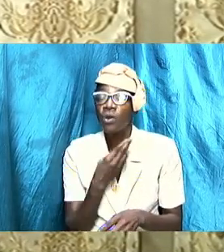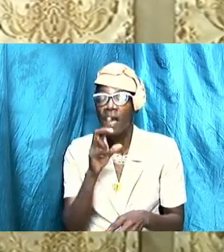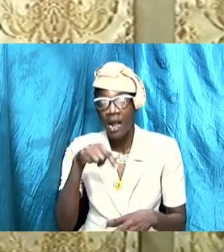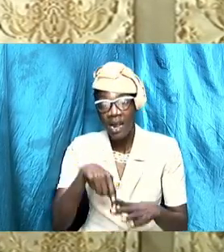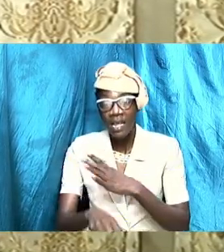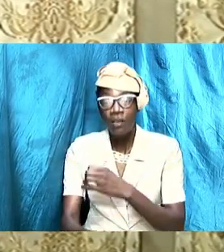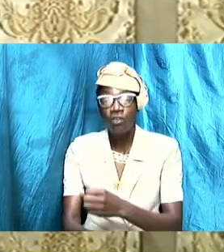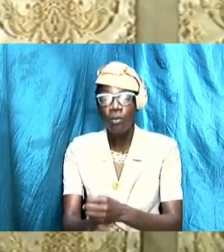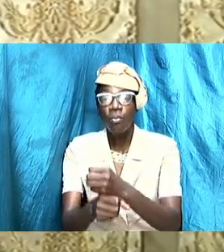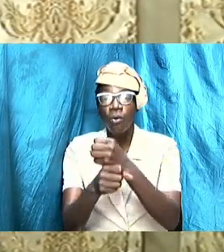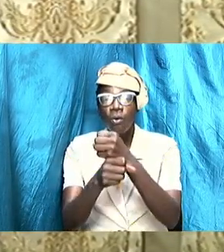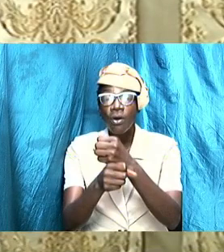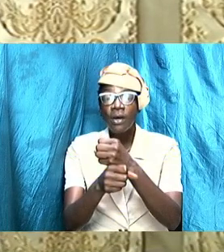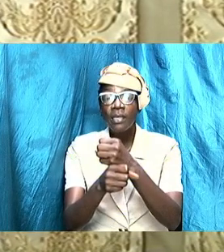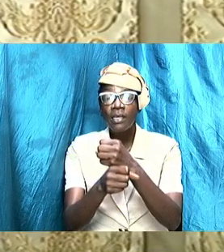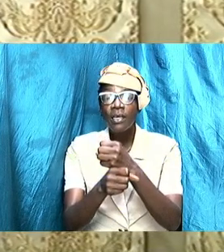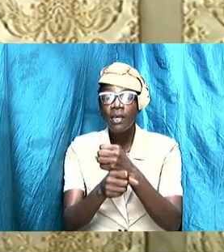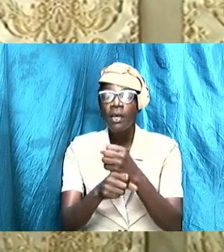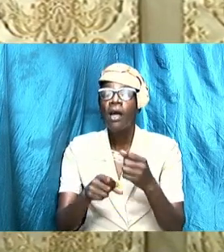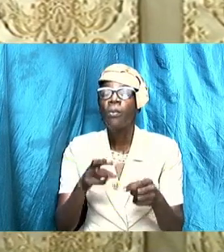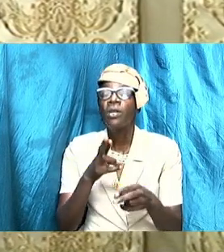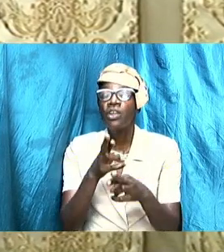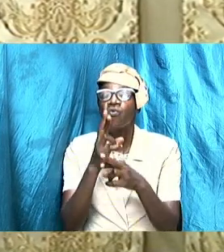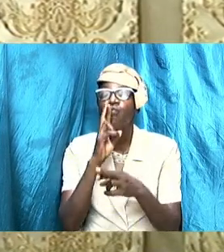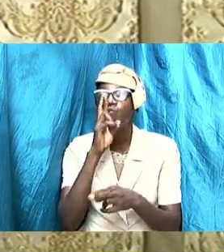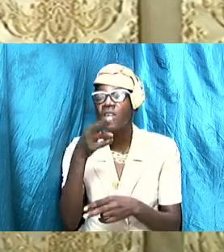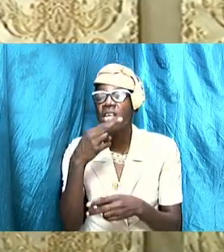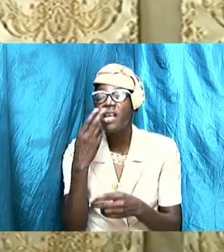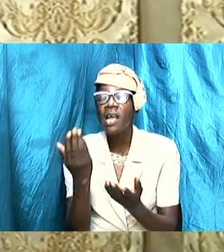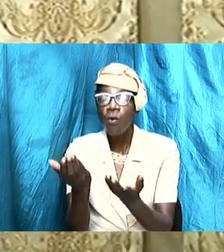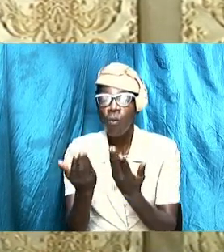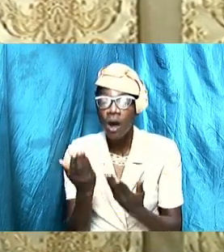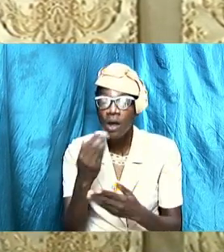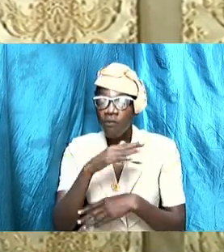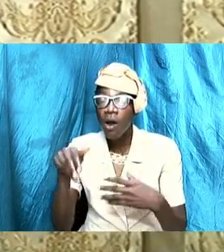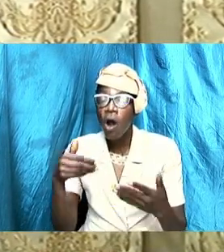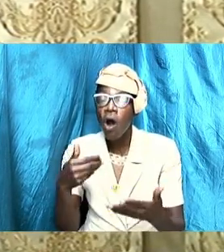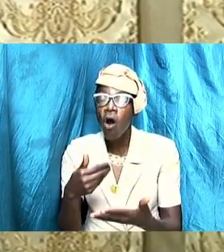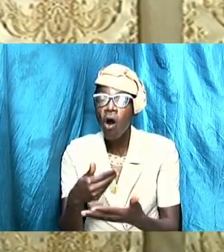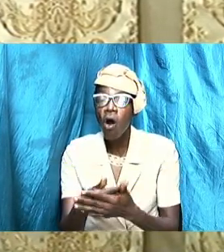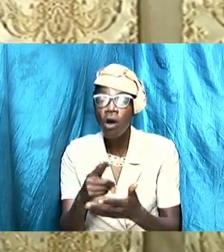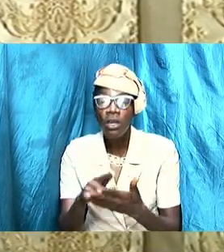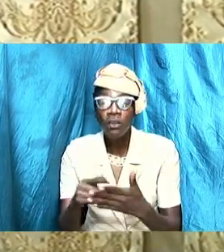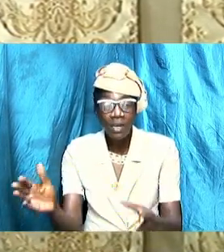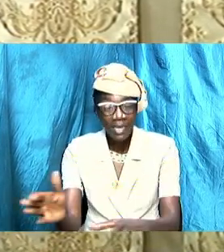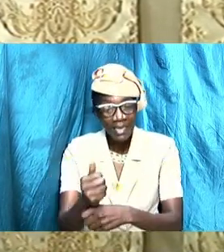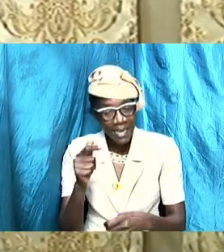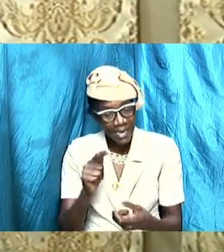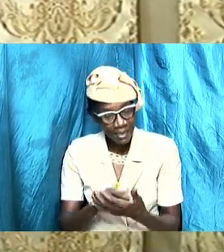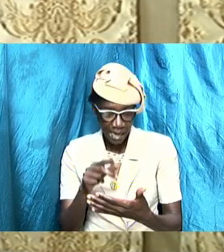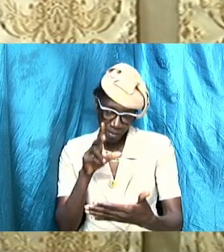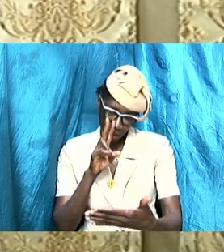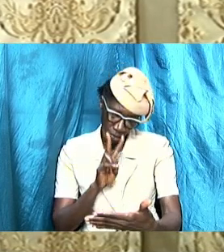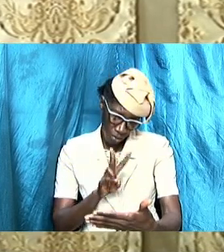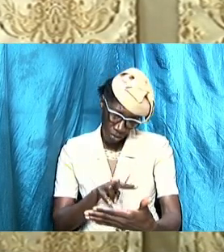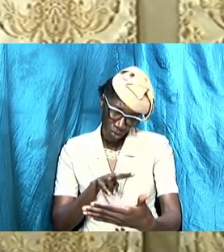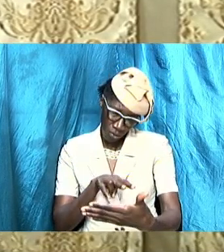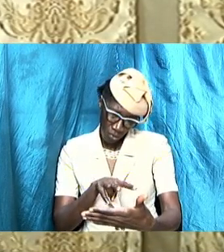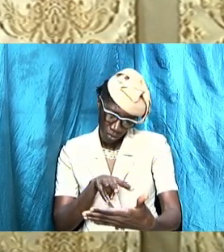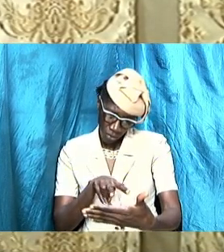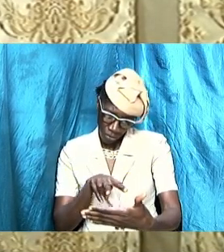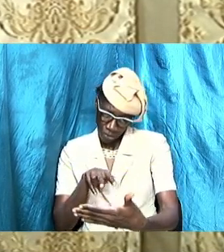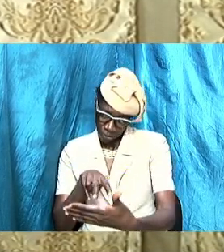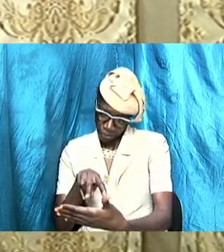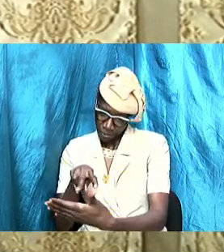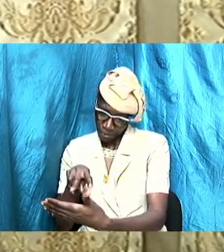really want for all of us to take the time out and to look deeply and closely at